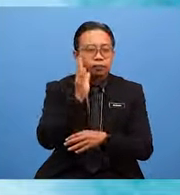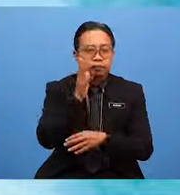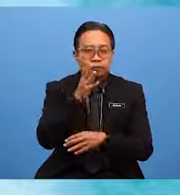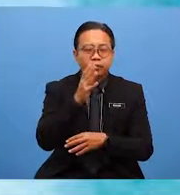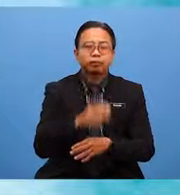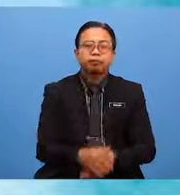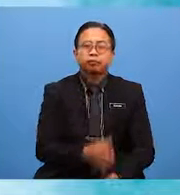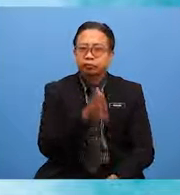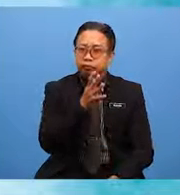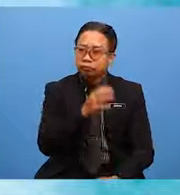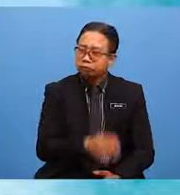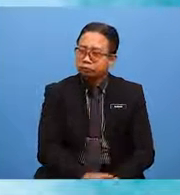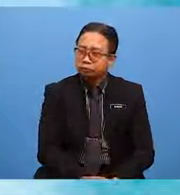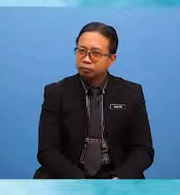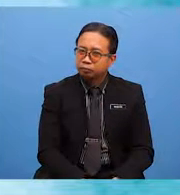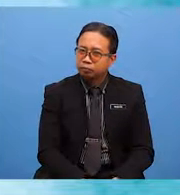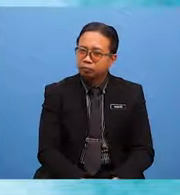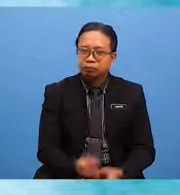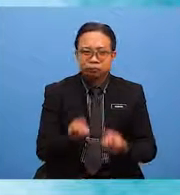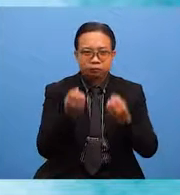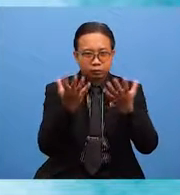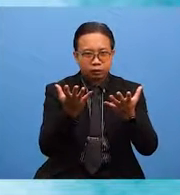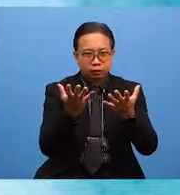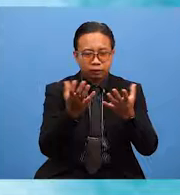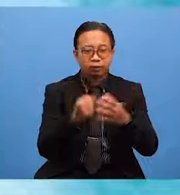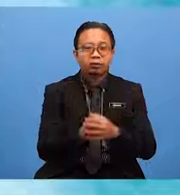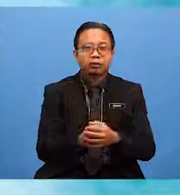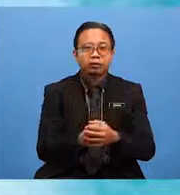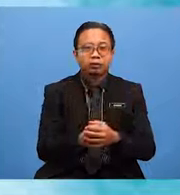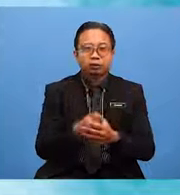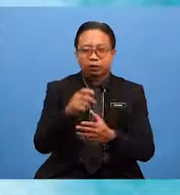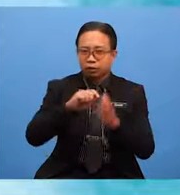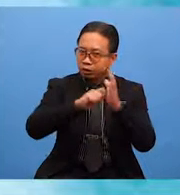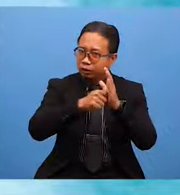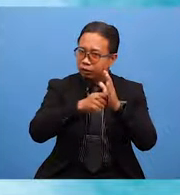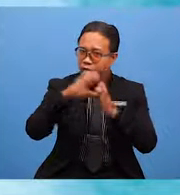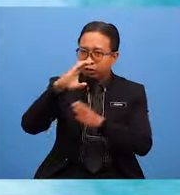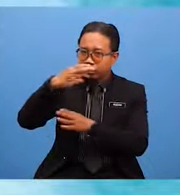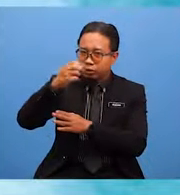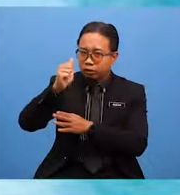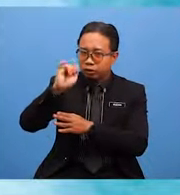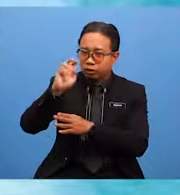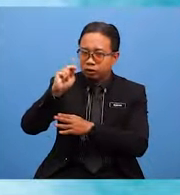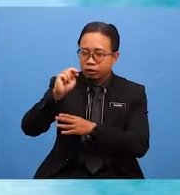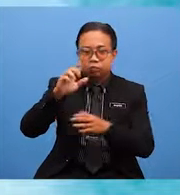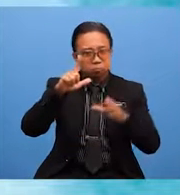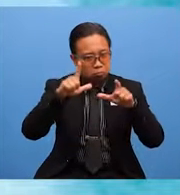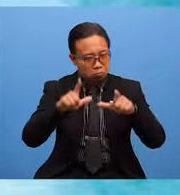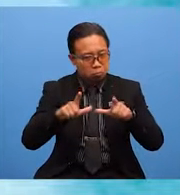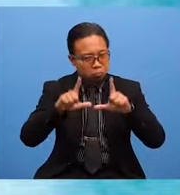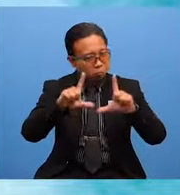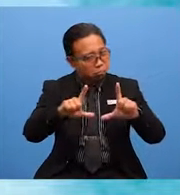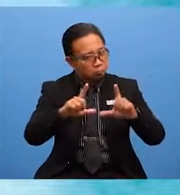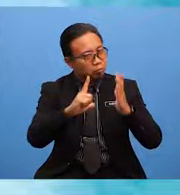and fruits to bring home. There were many souvenirs like keychains, fridge magnets and strawberry